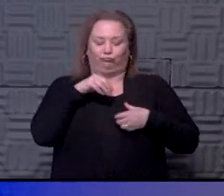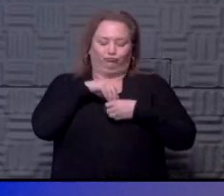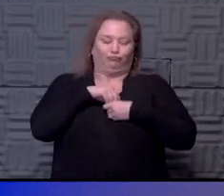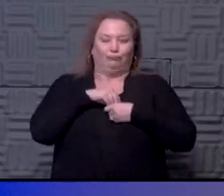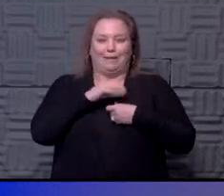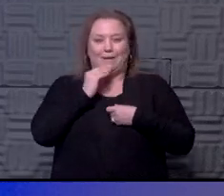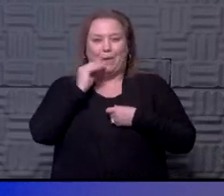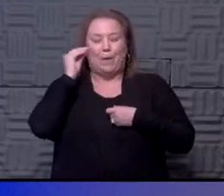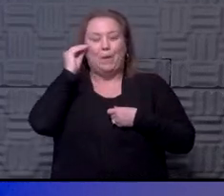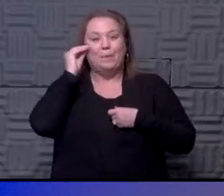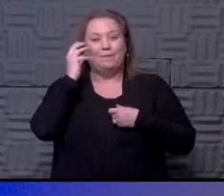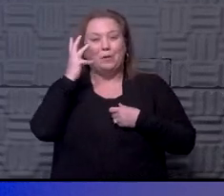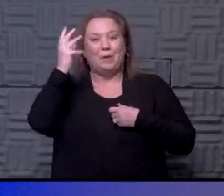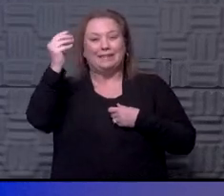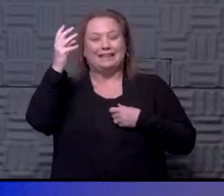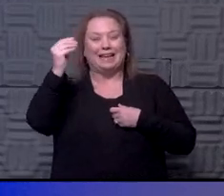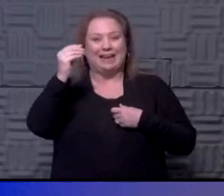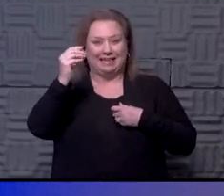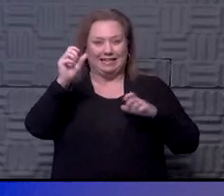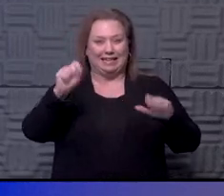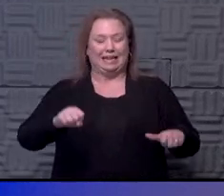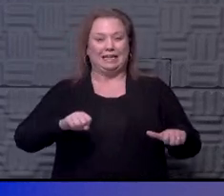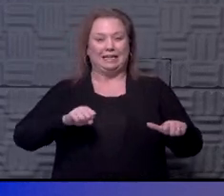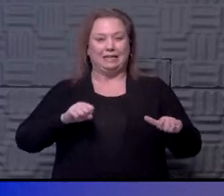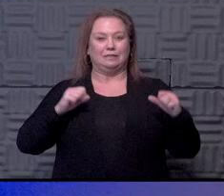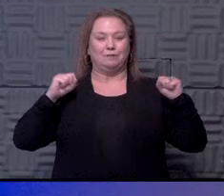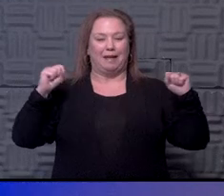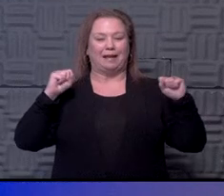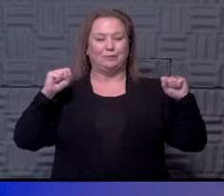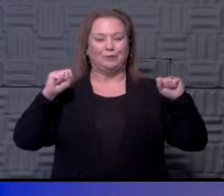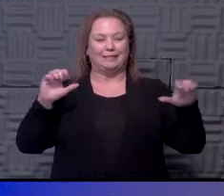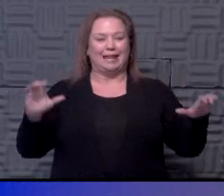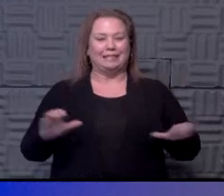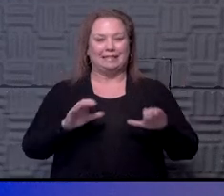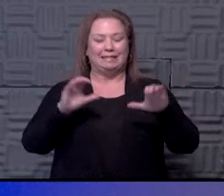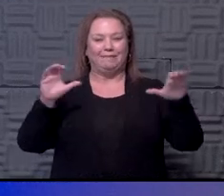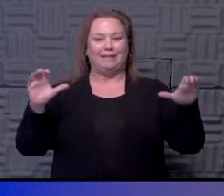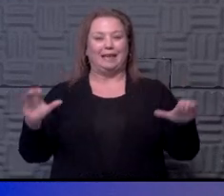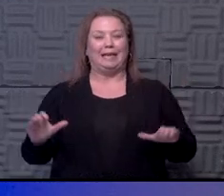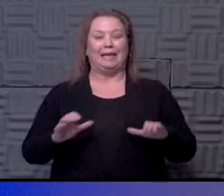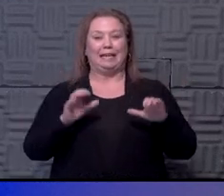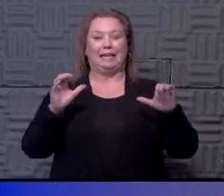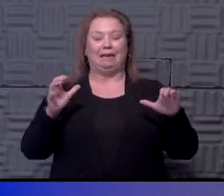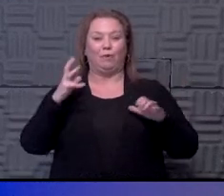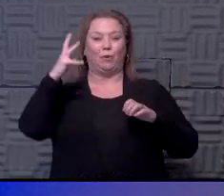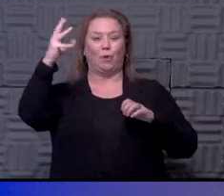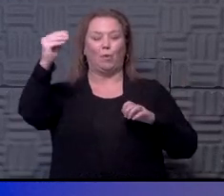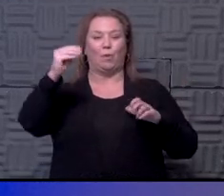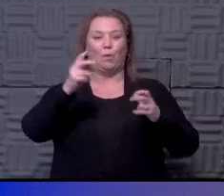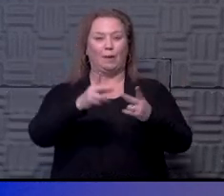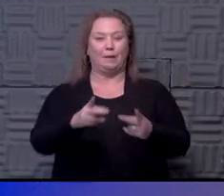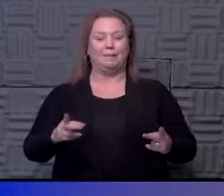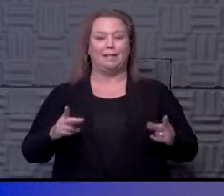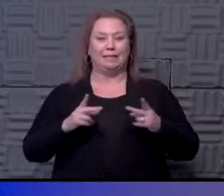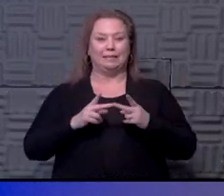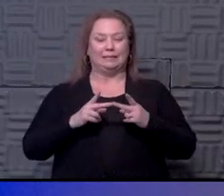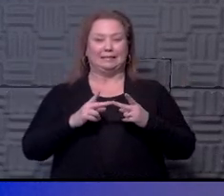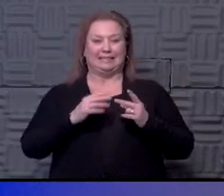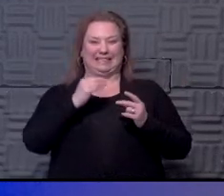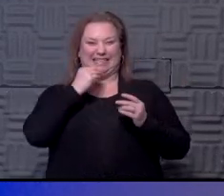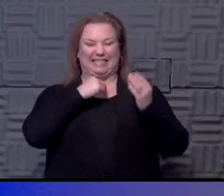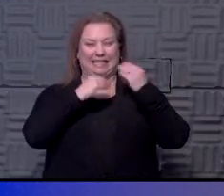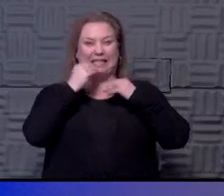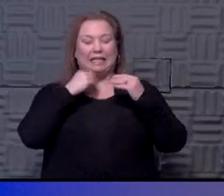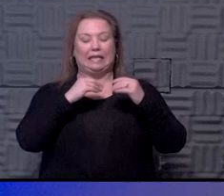up at home anymore. If you can get outside, get outside and get some activity. But please, if you otherwise go places, eating,